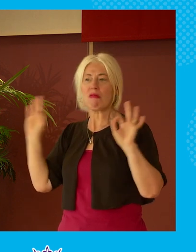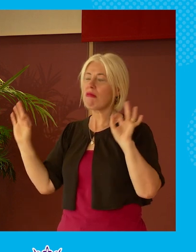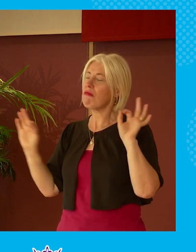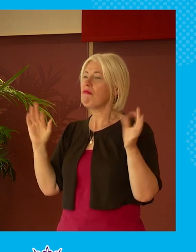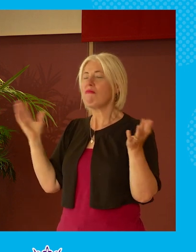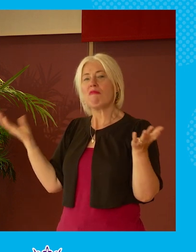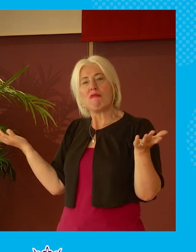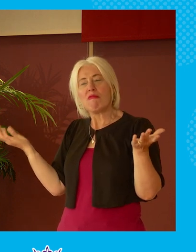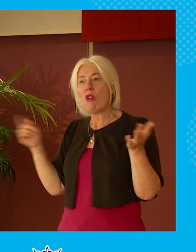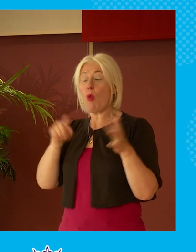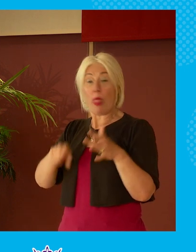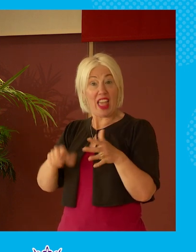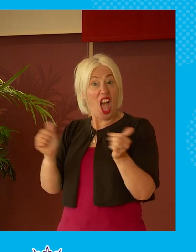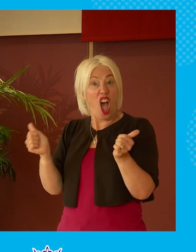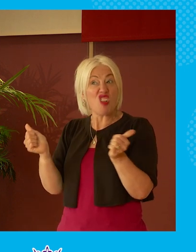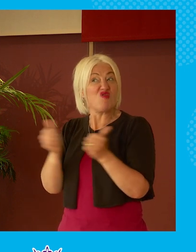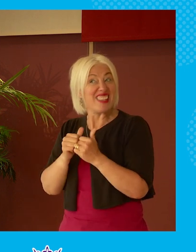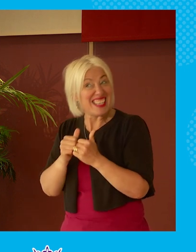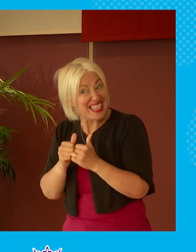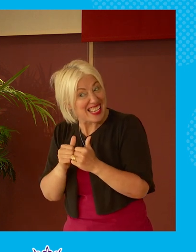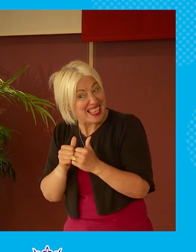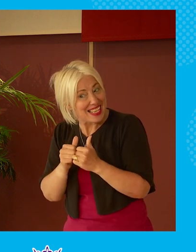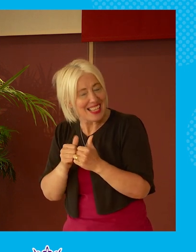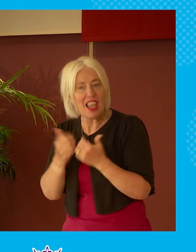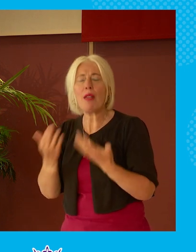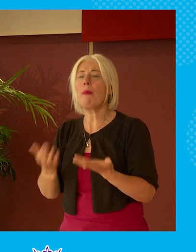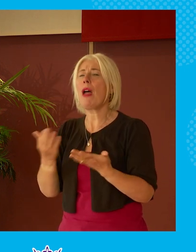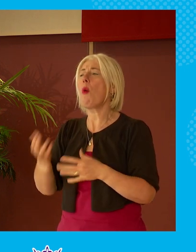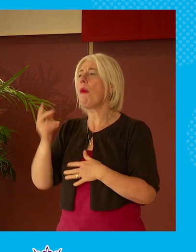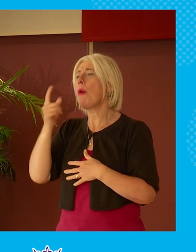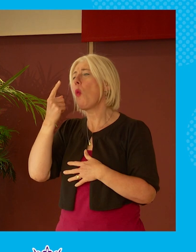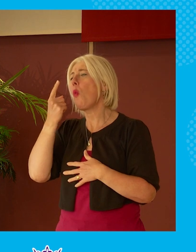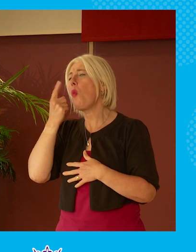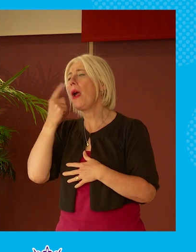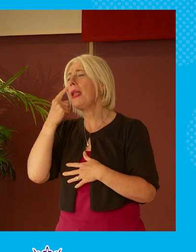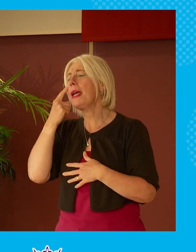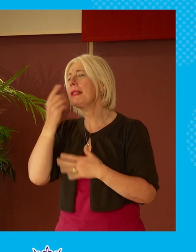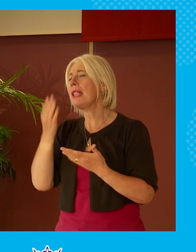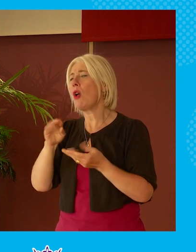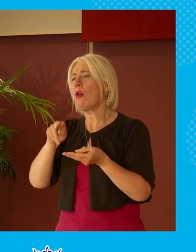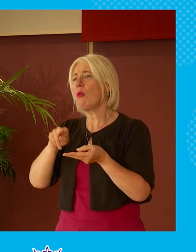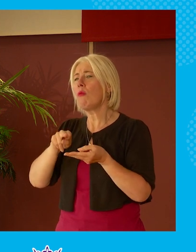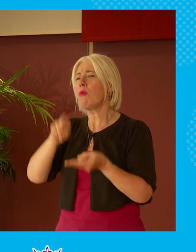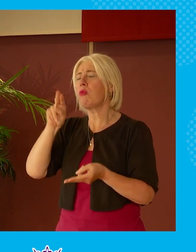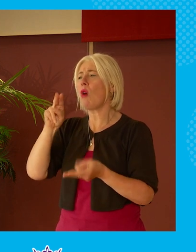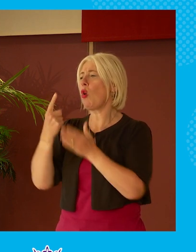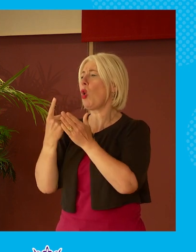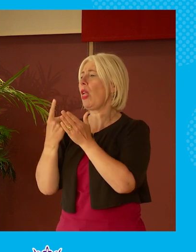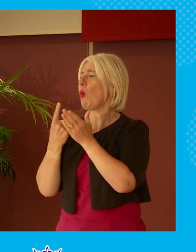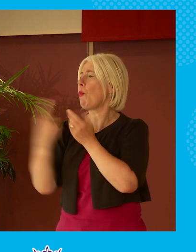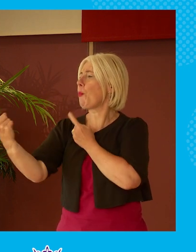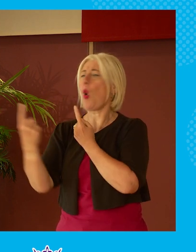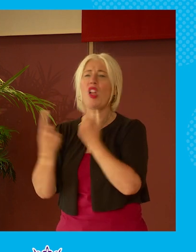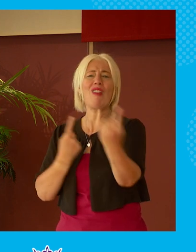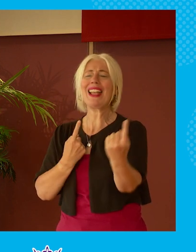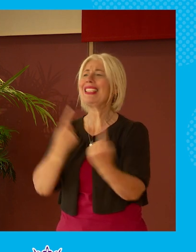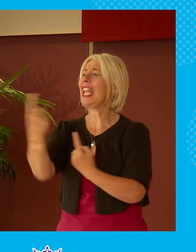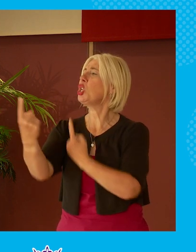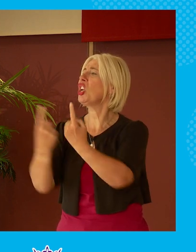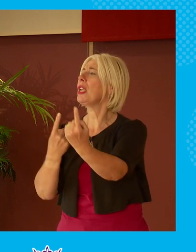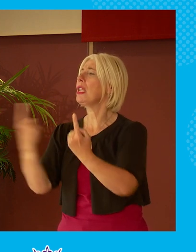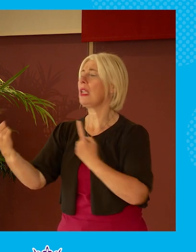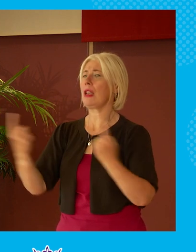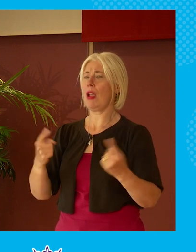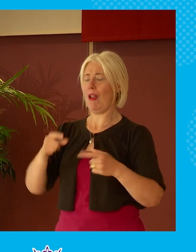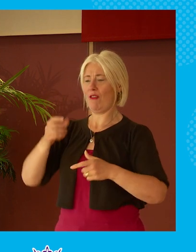they would agree that we are witnessing perhaps an increased level of polarisation in our political